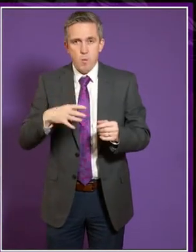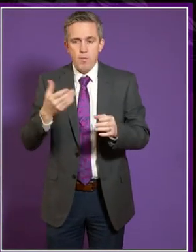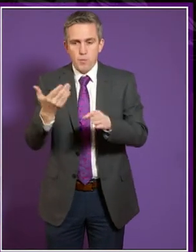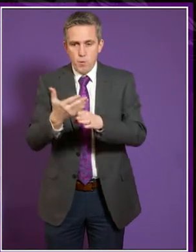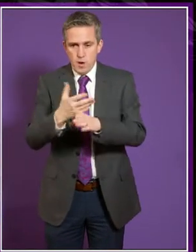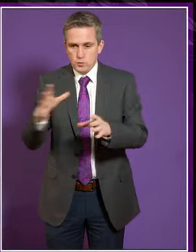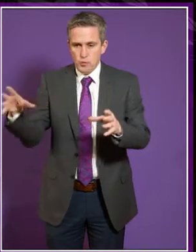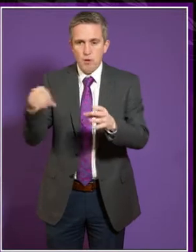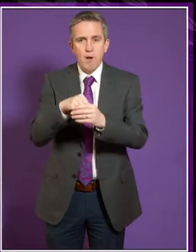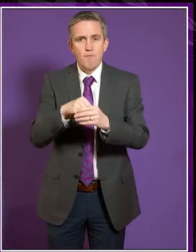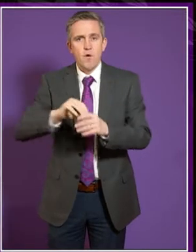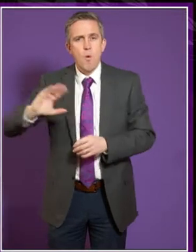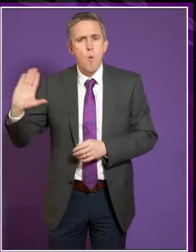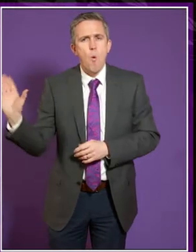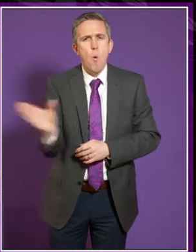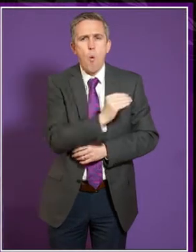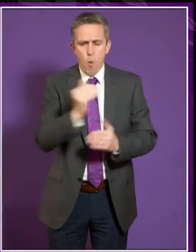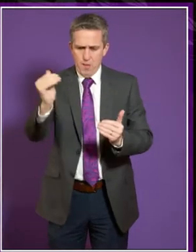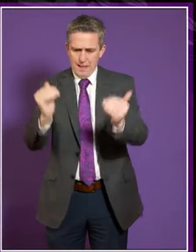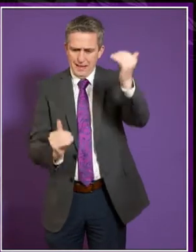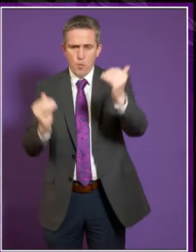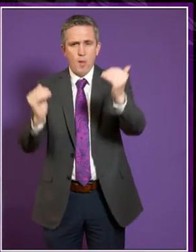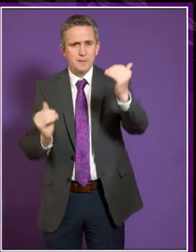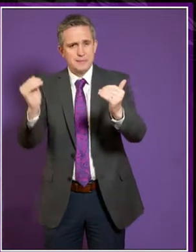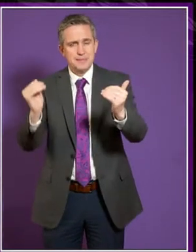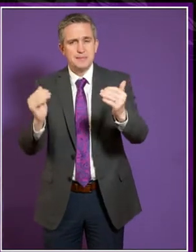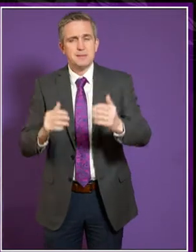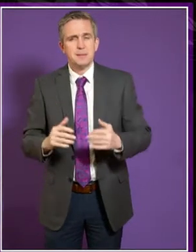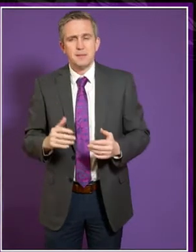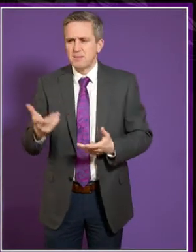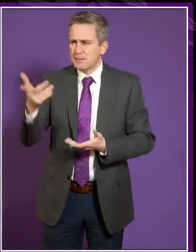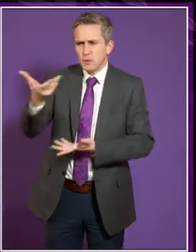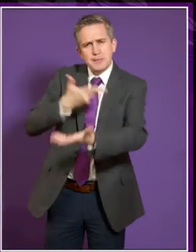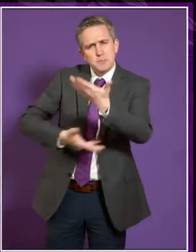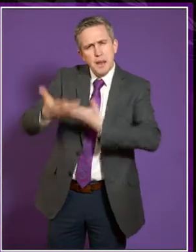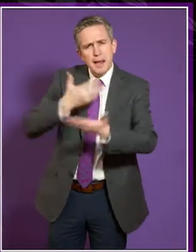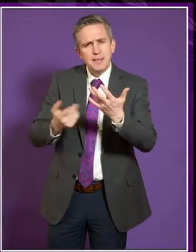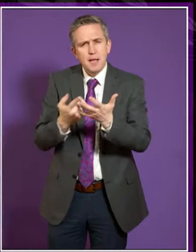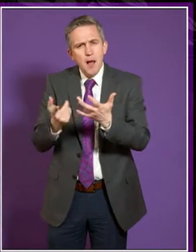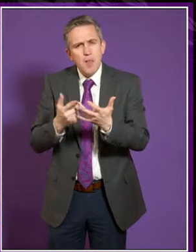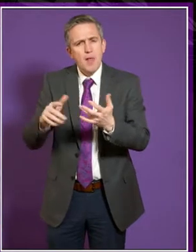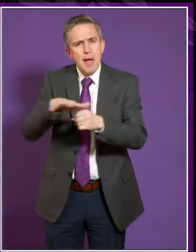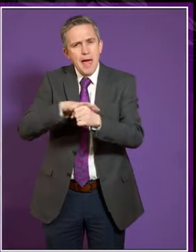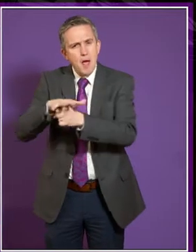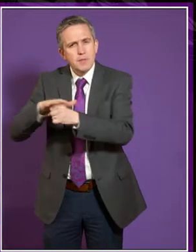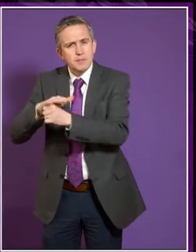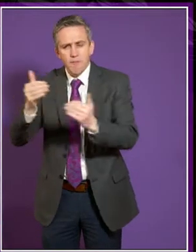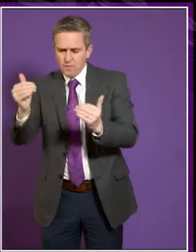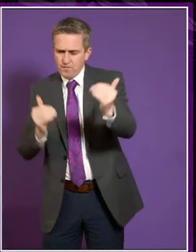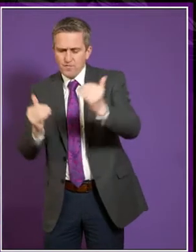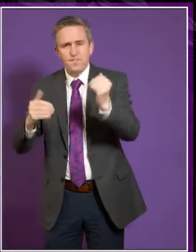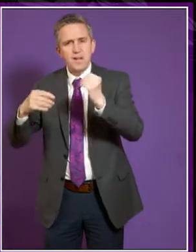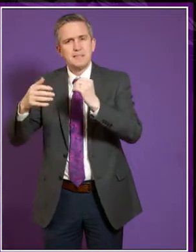work to cover all forms of disadvantage. This might be a good time to expand on what those other forms of disadvantage might be